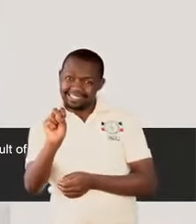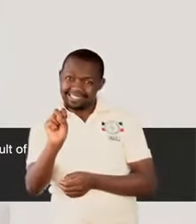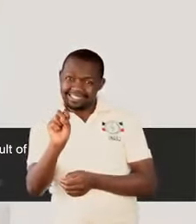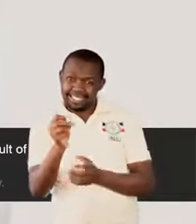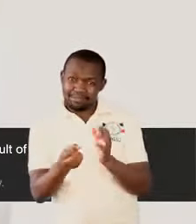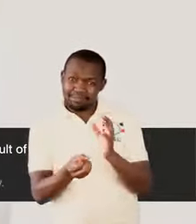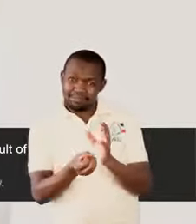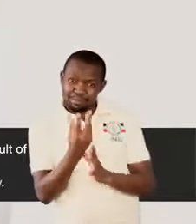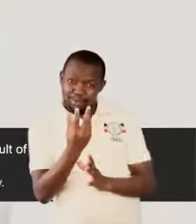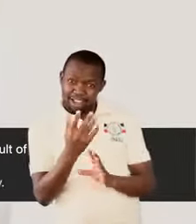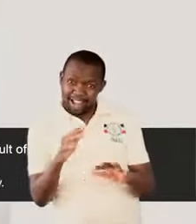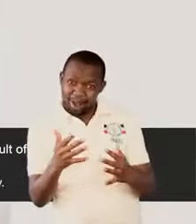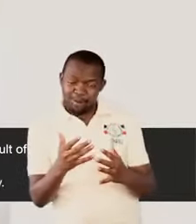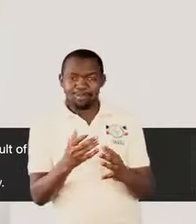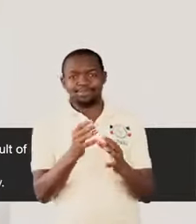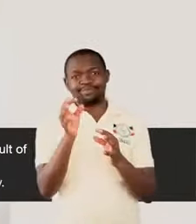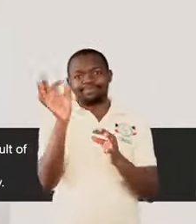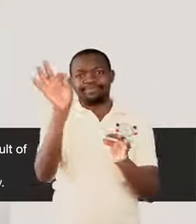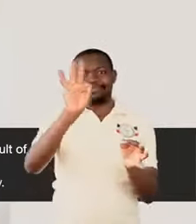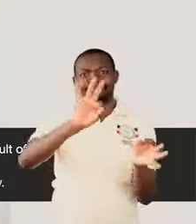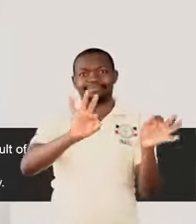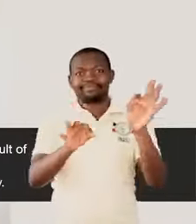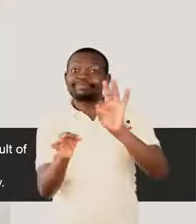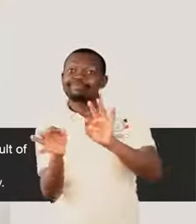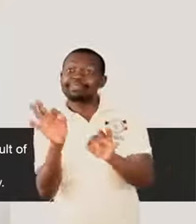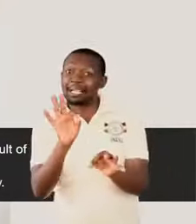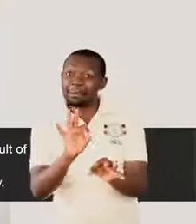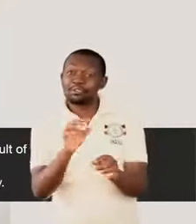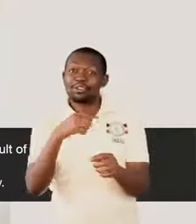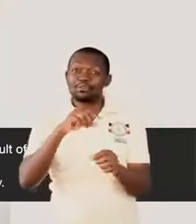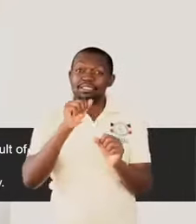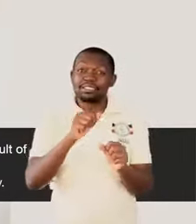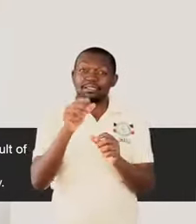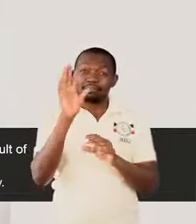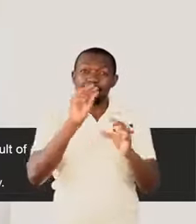we shall identify different careers related to chemistry.